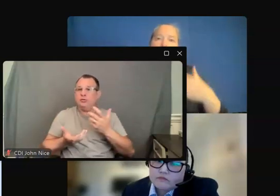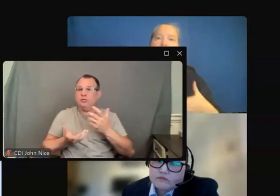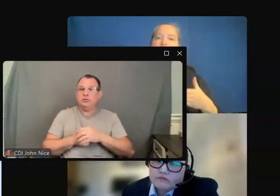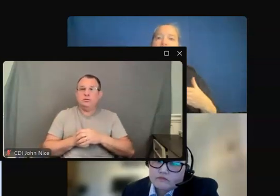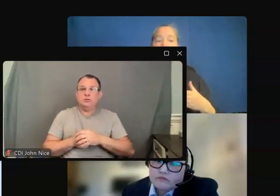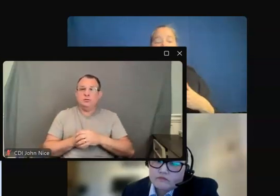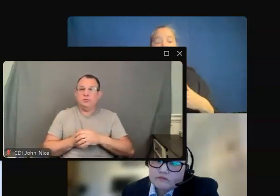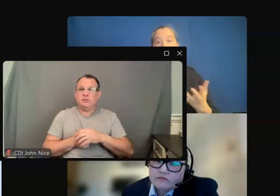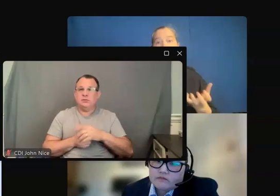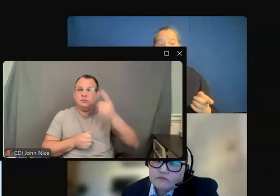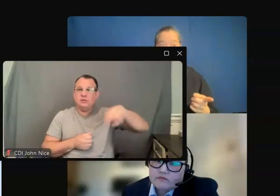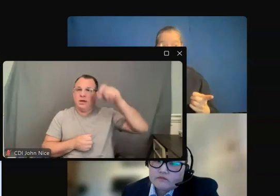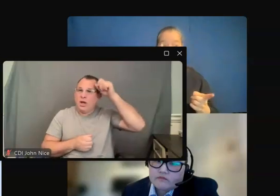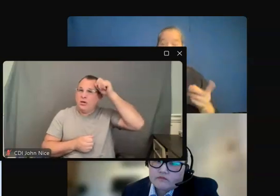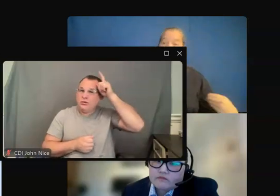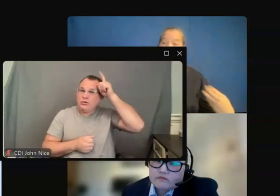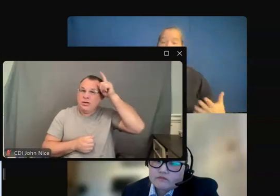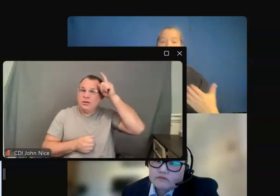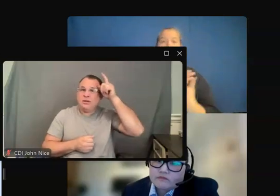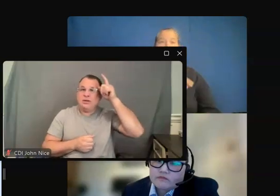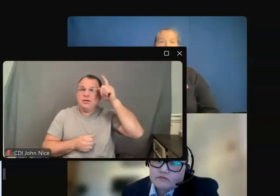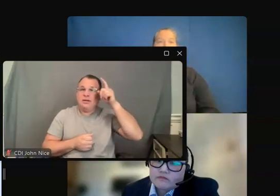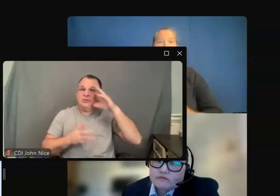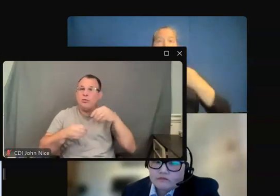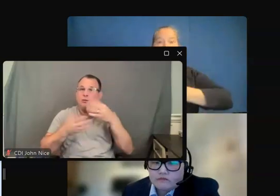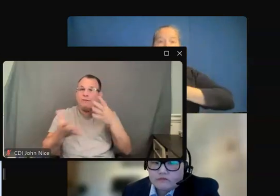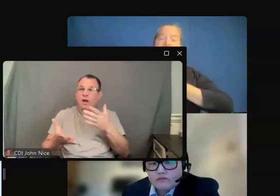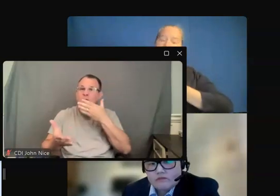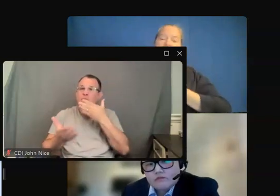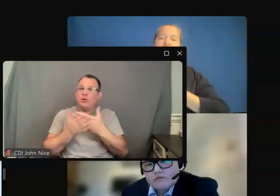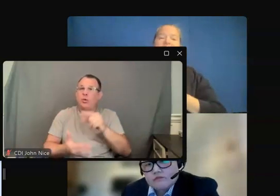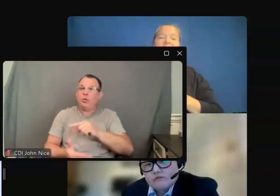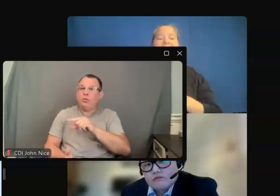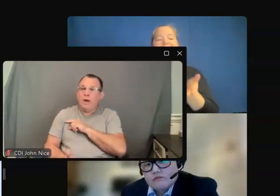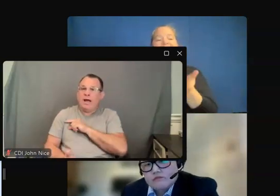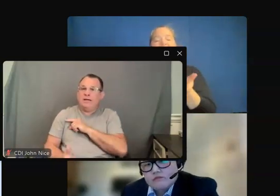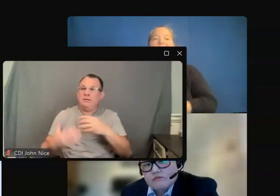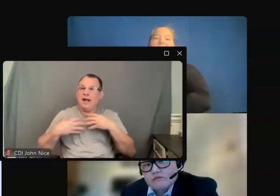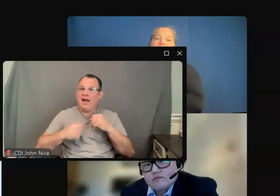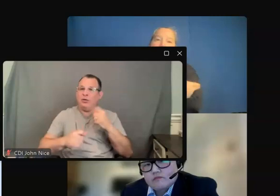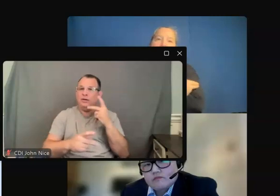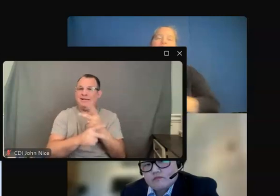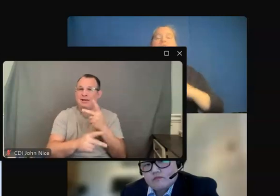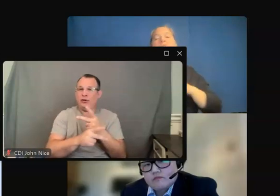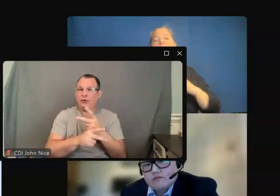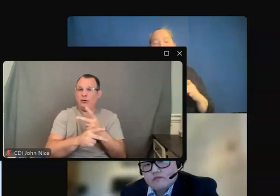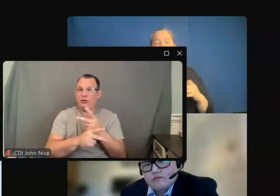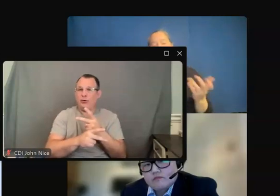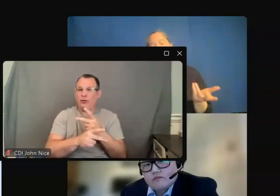understand. If they want to provide good quality health care, then doctors and hospitals should